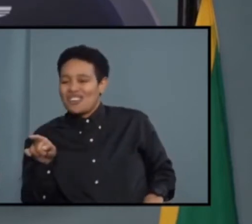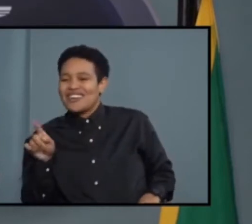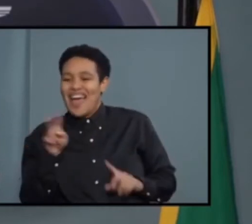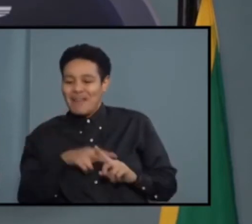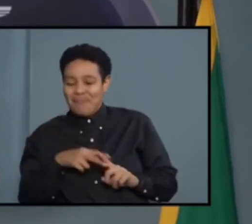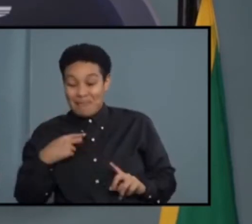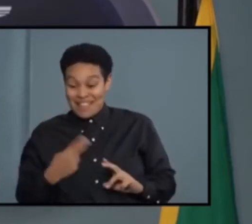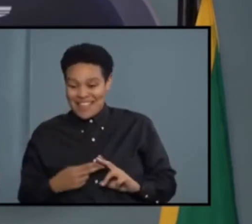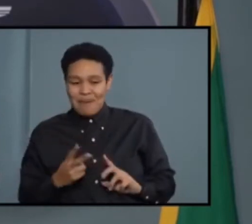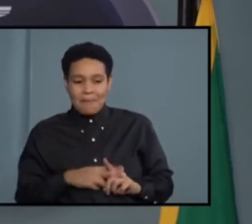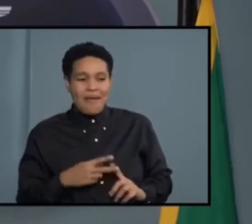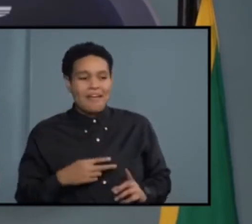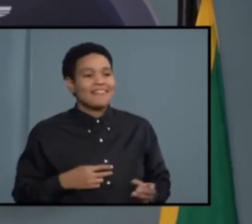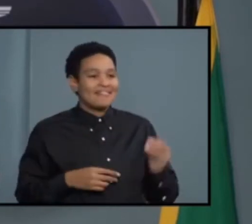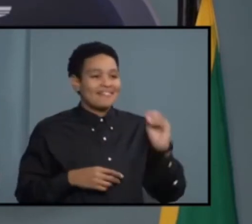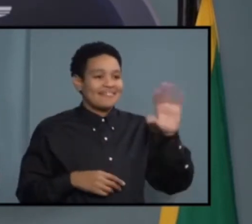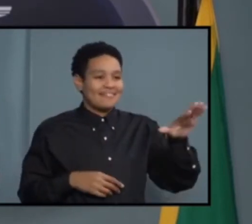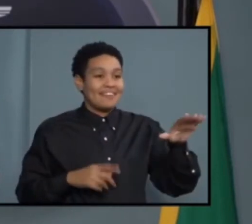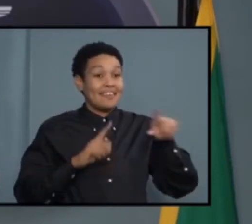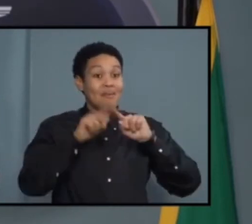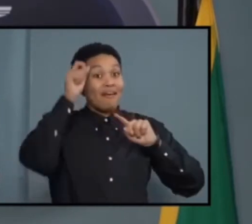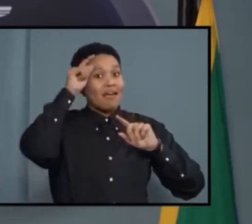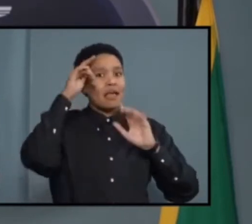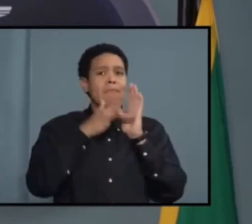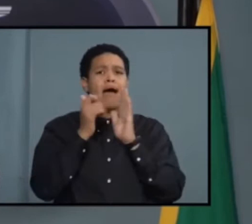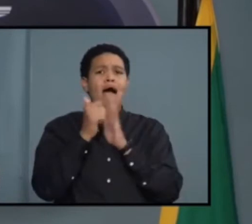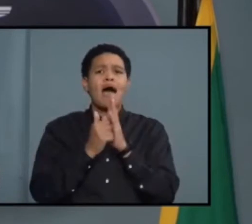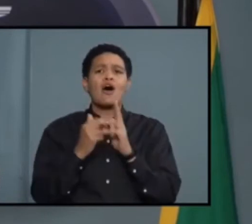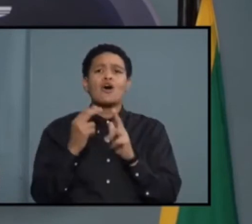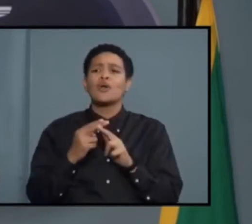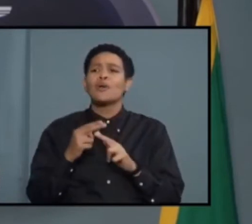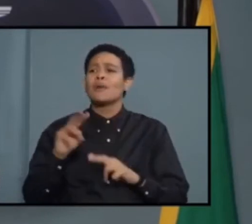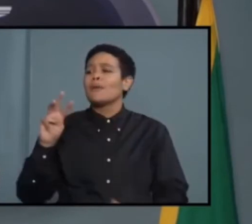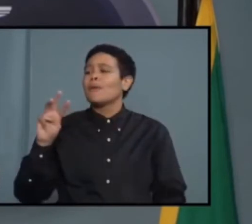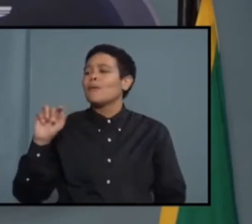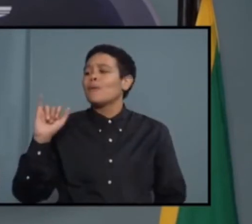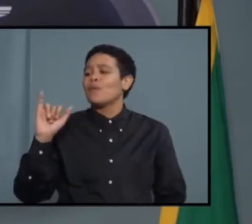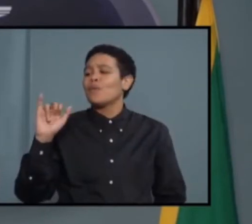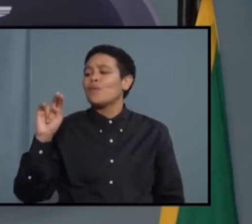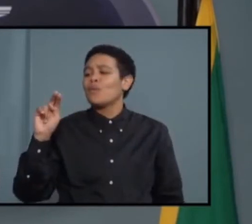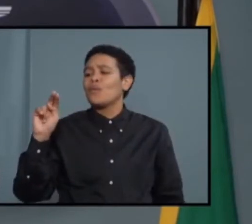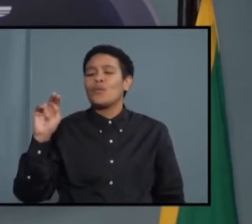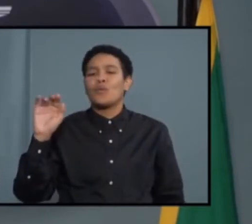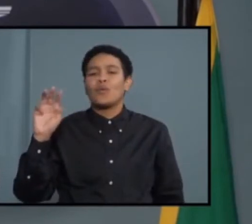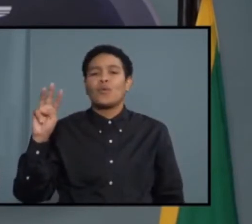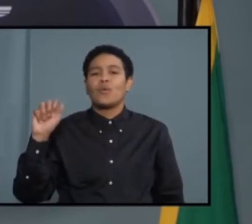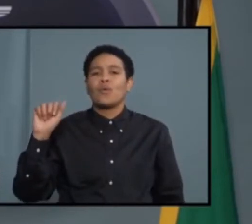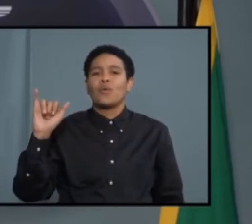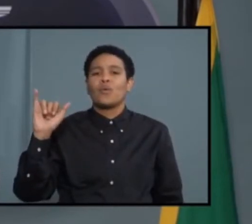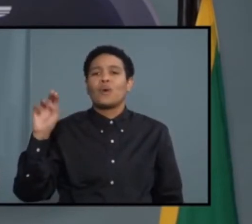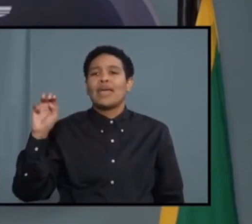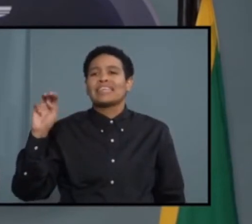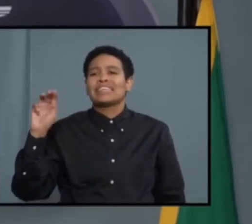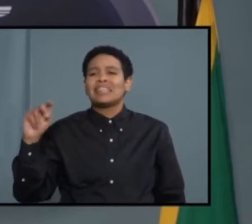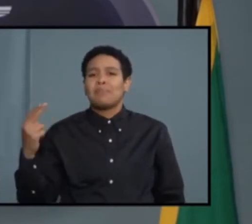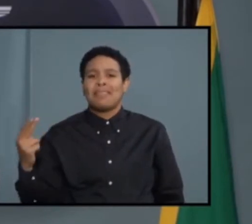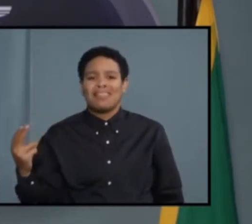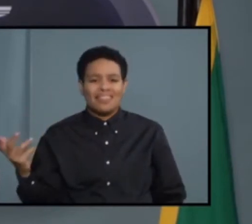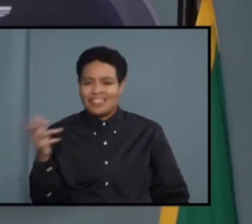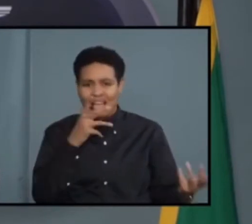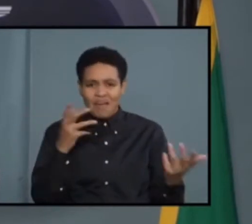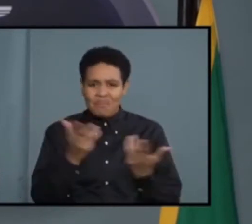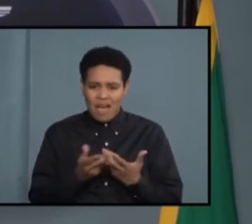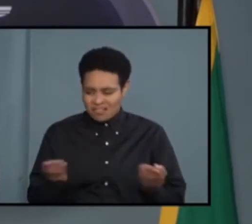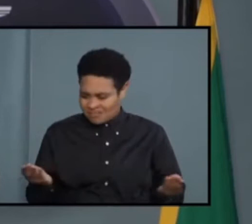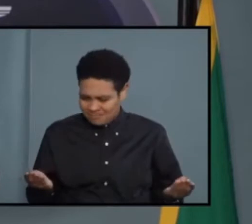to the bank account to the bank Wayne Smith. The name